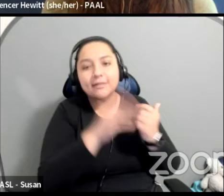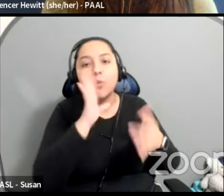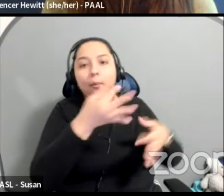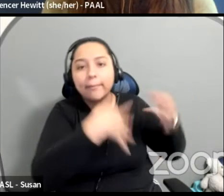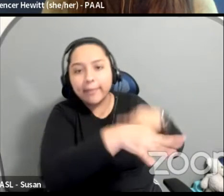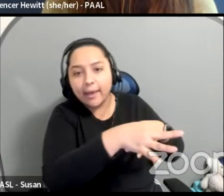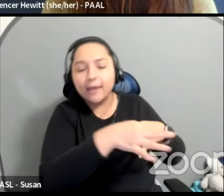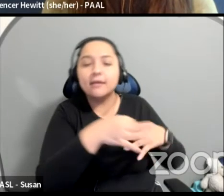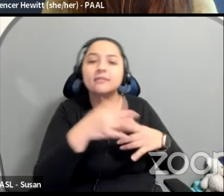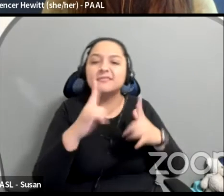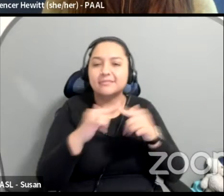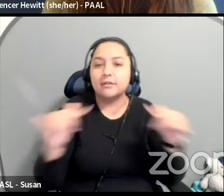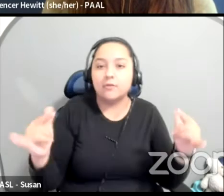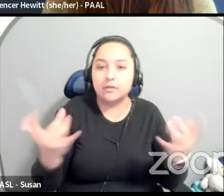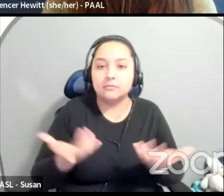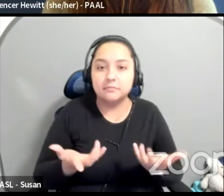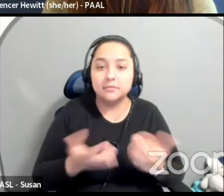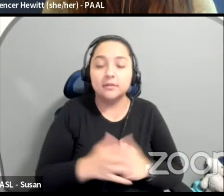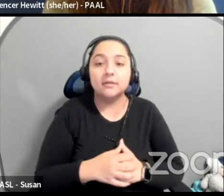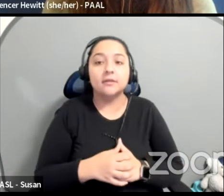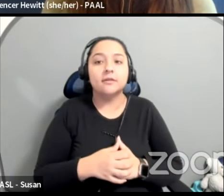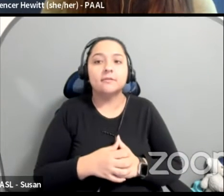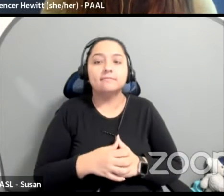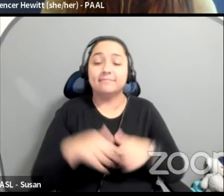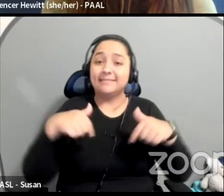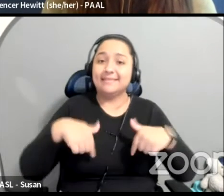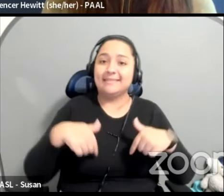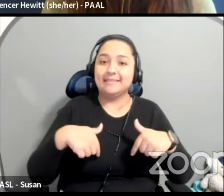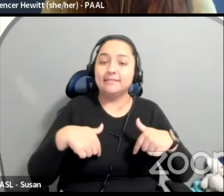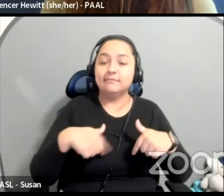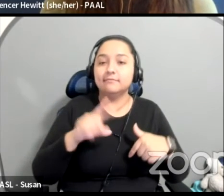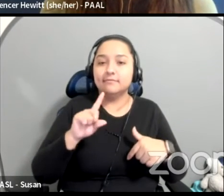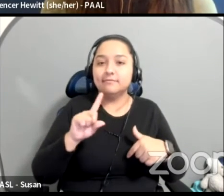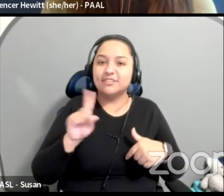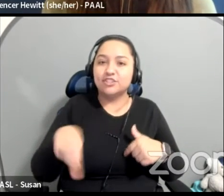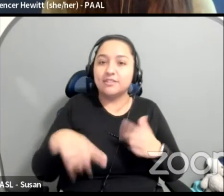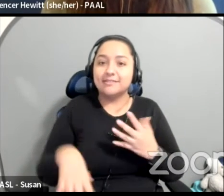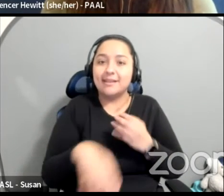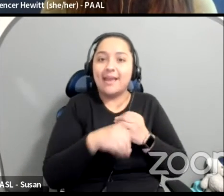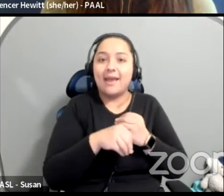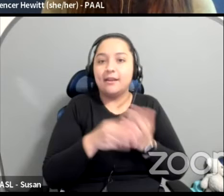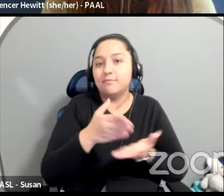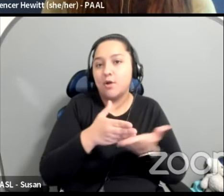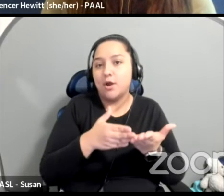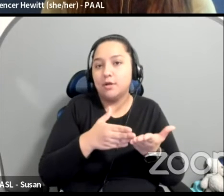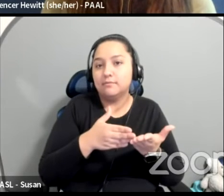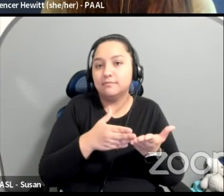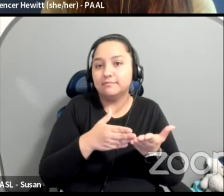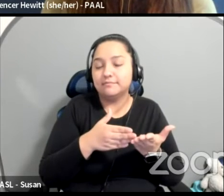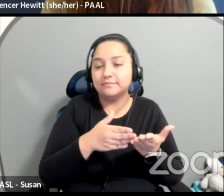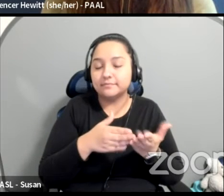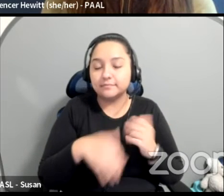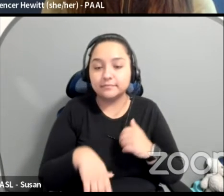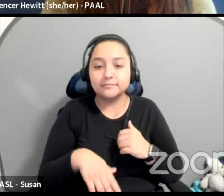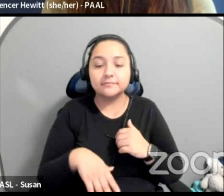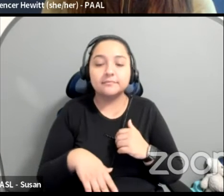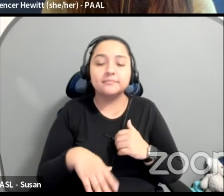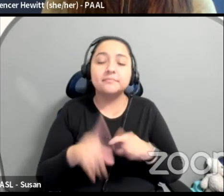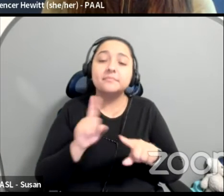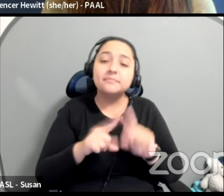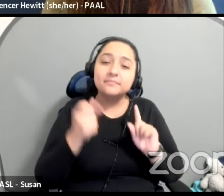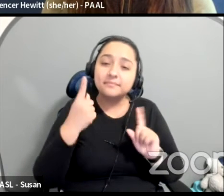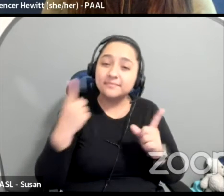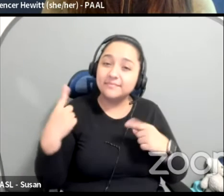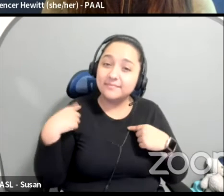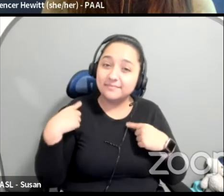I feel like in the same, like, this is just another part of that. But I think for so long, uh, the general